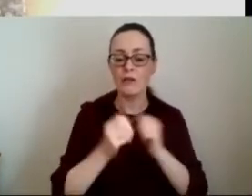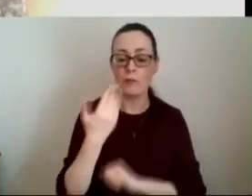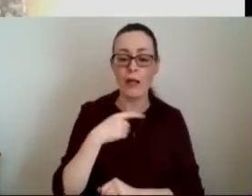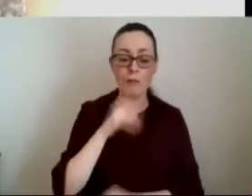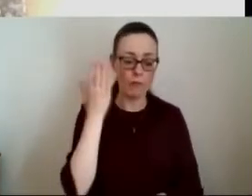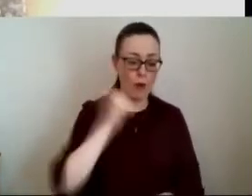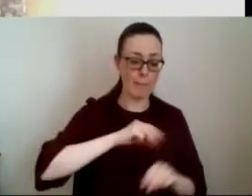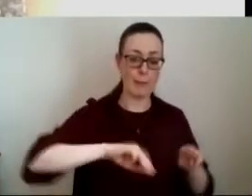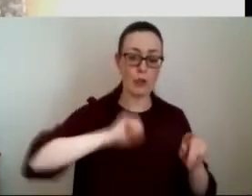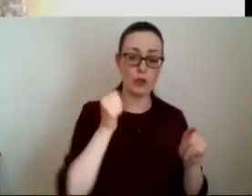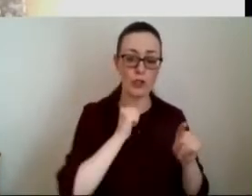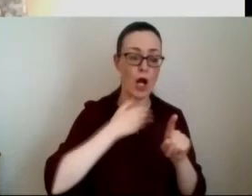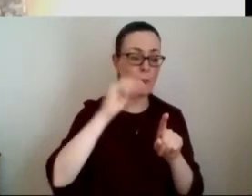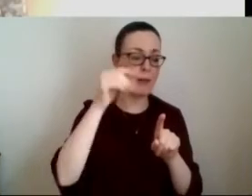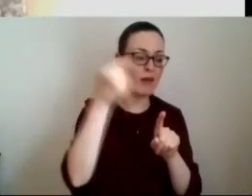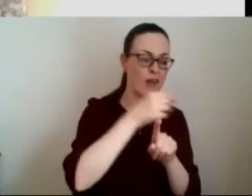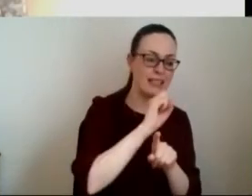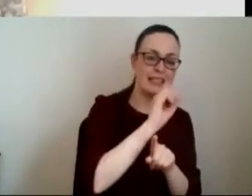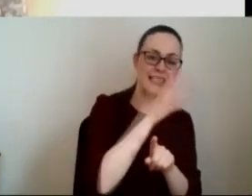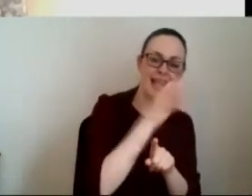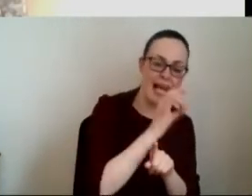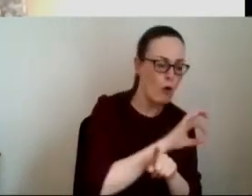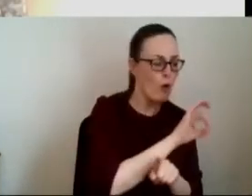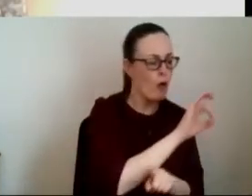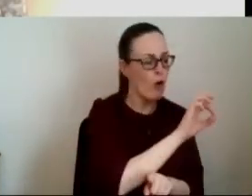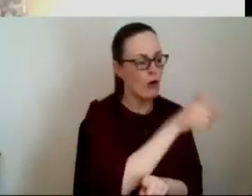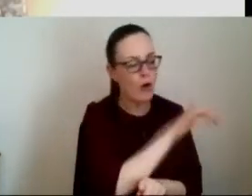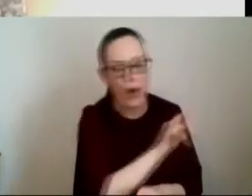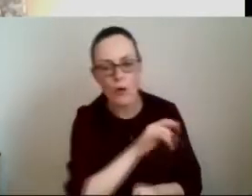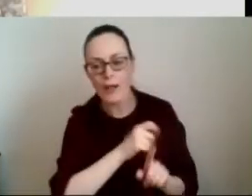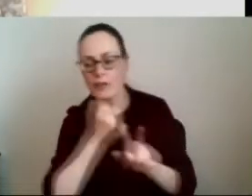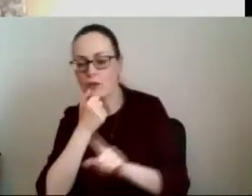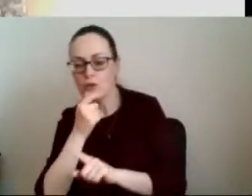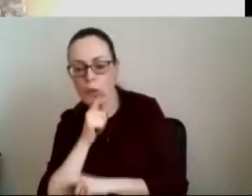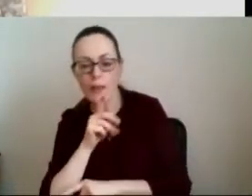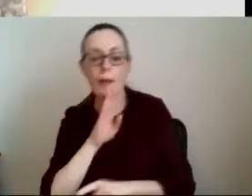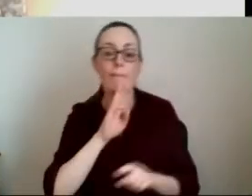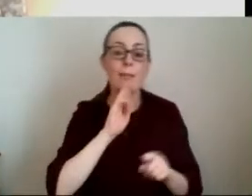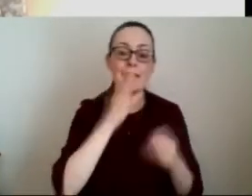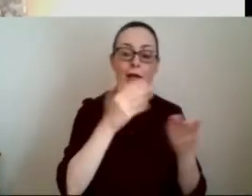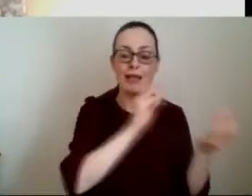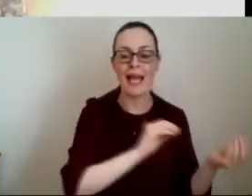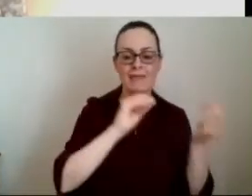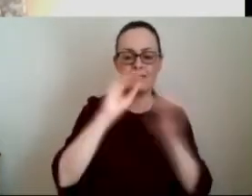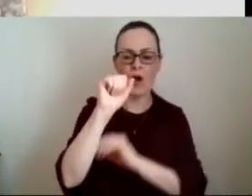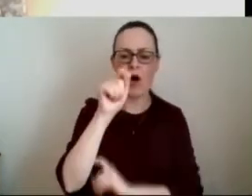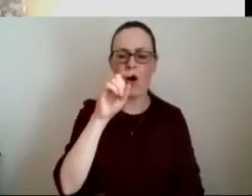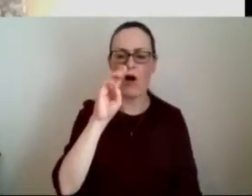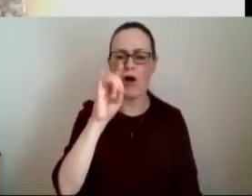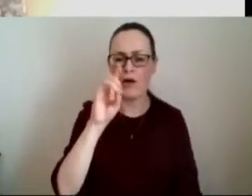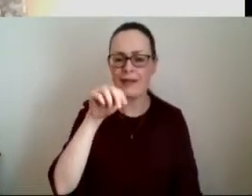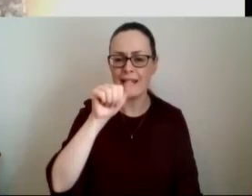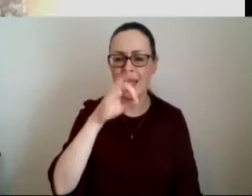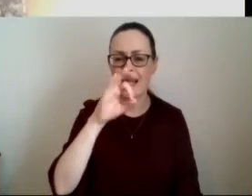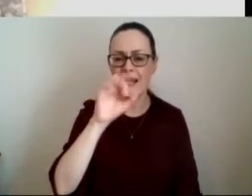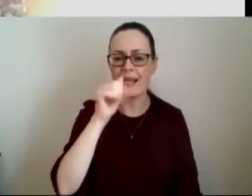to sligo or onto galway or dublin are now able to come in to to old mcgelvin and that has resulted in people's lives been saved you know we have